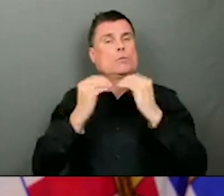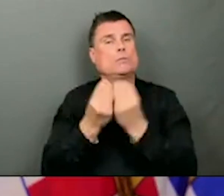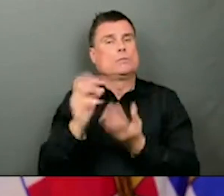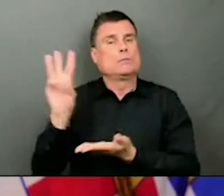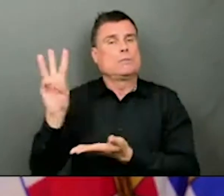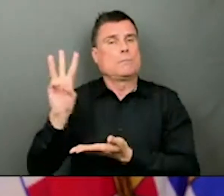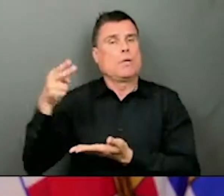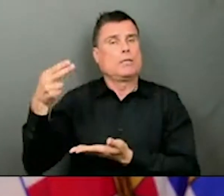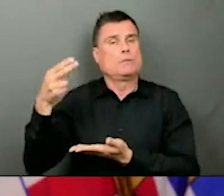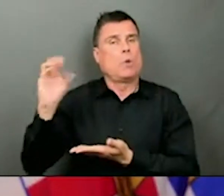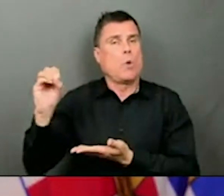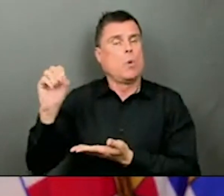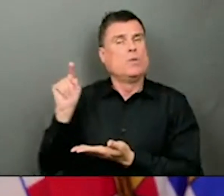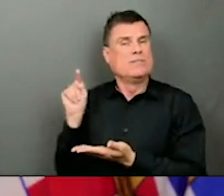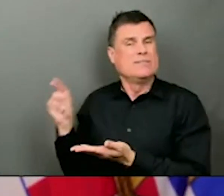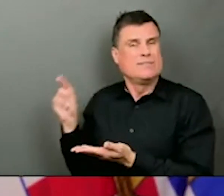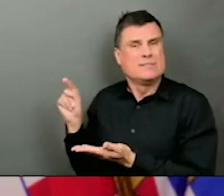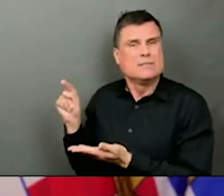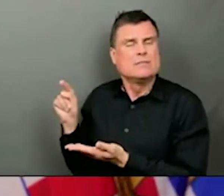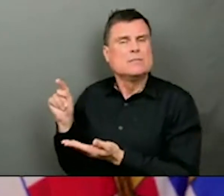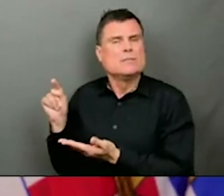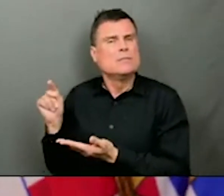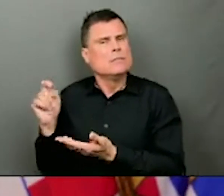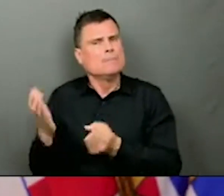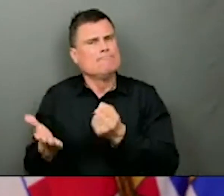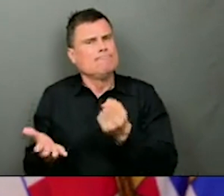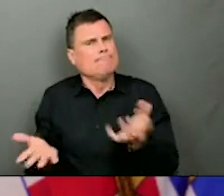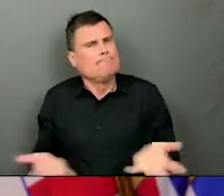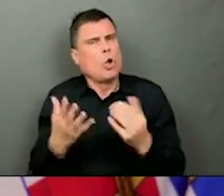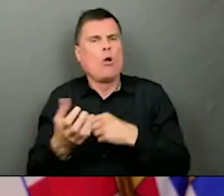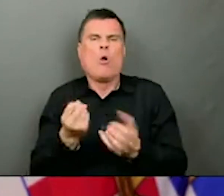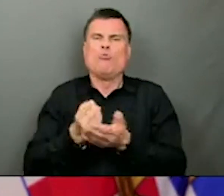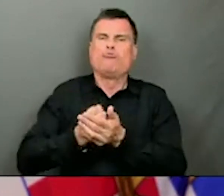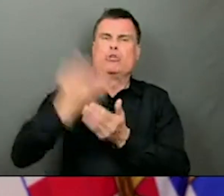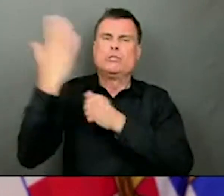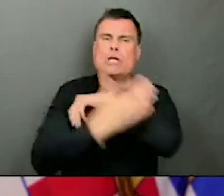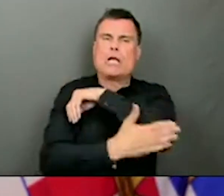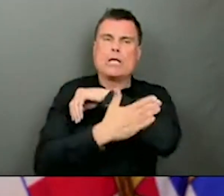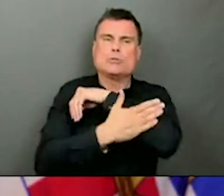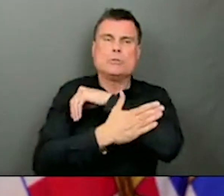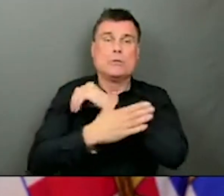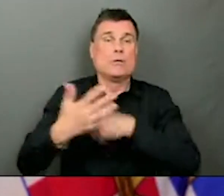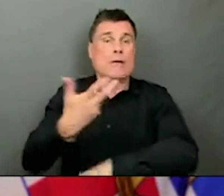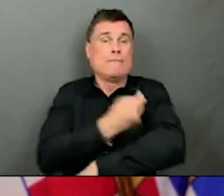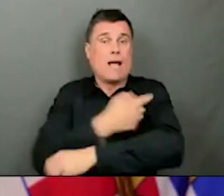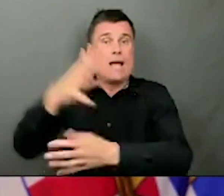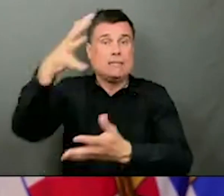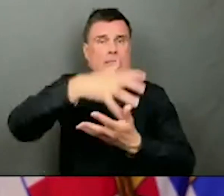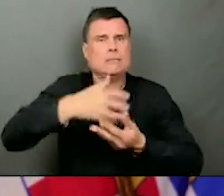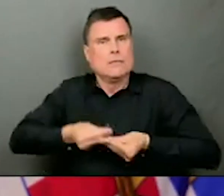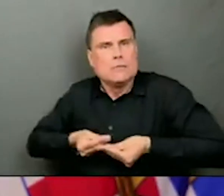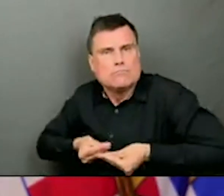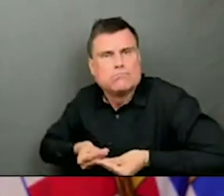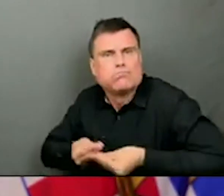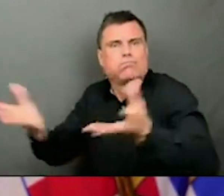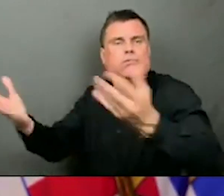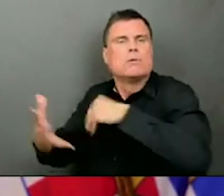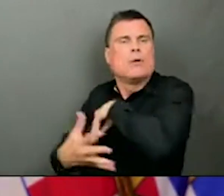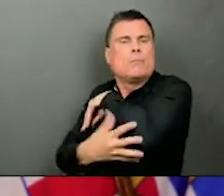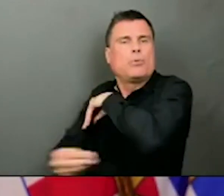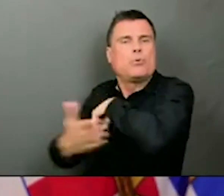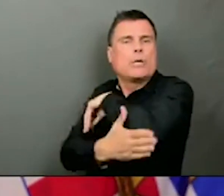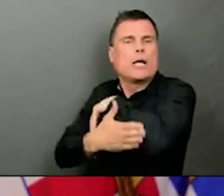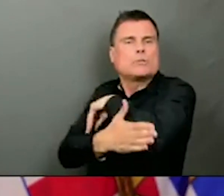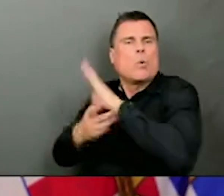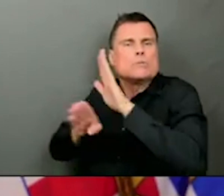income countries. Is this something you would support? This is something that we've talked about with my colleagues across the country and